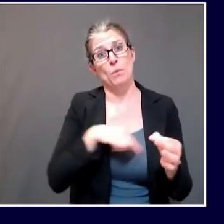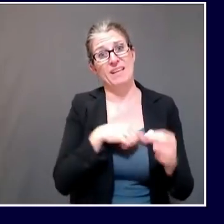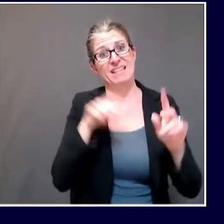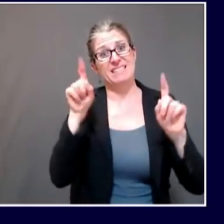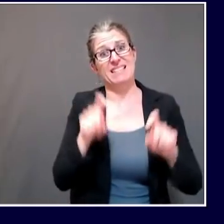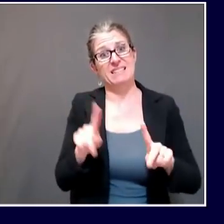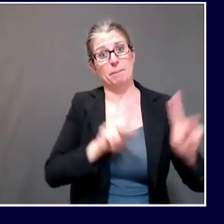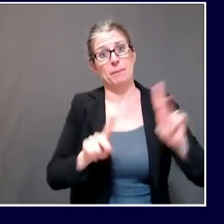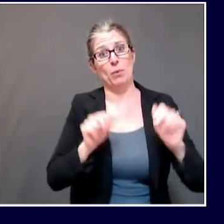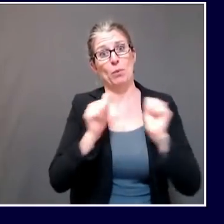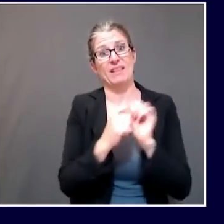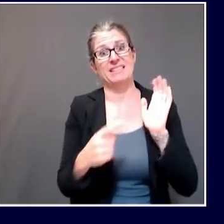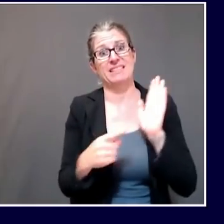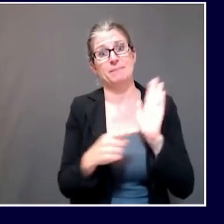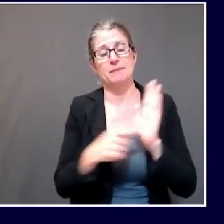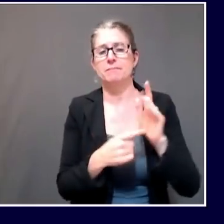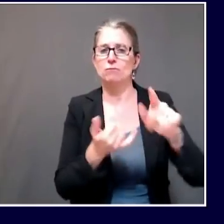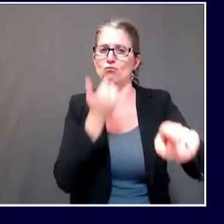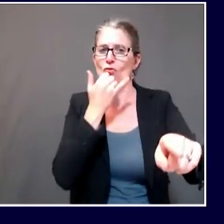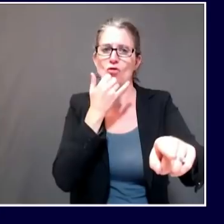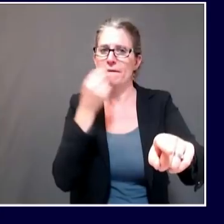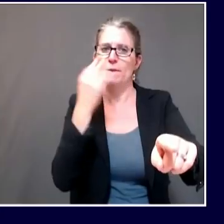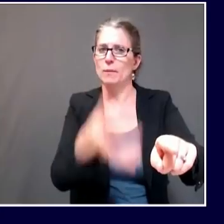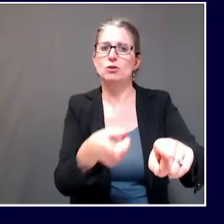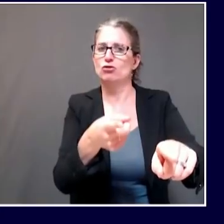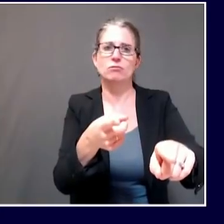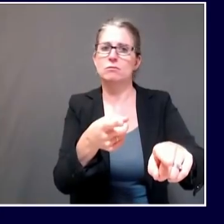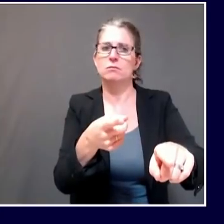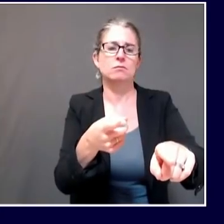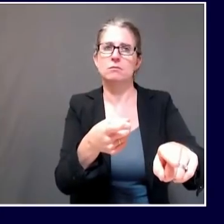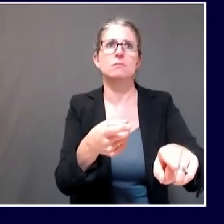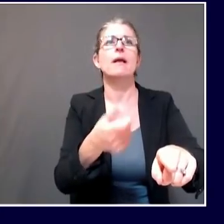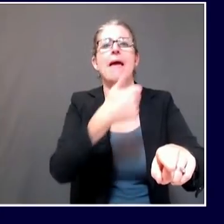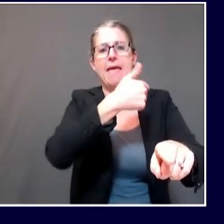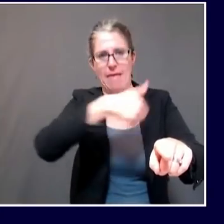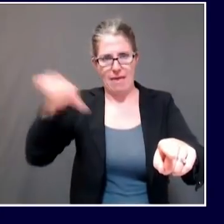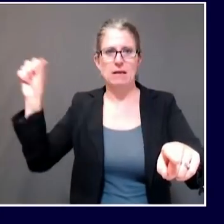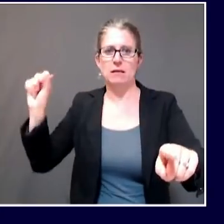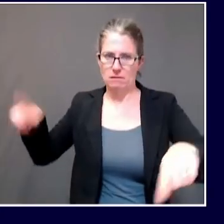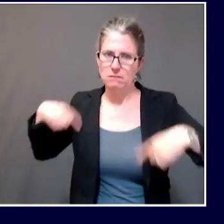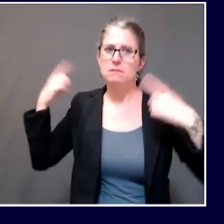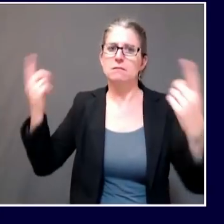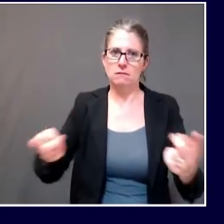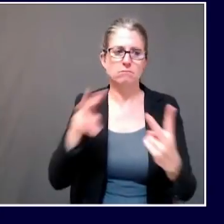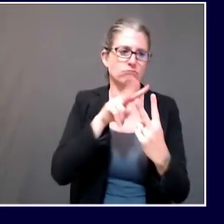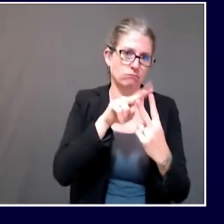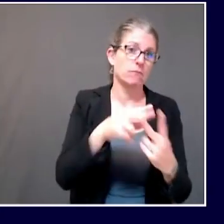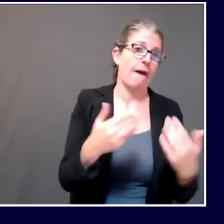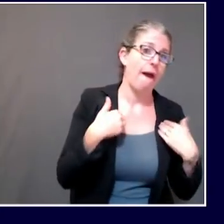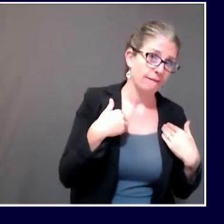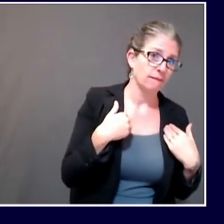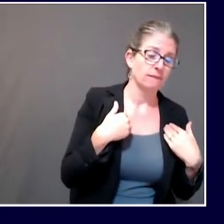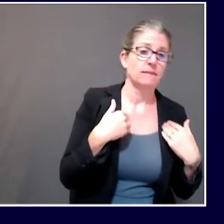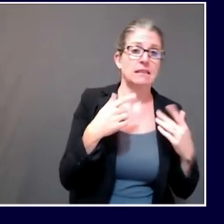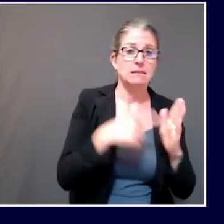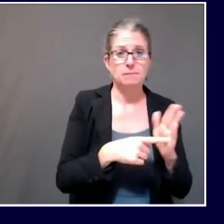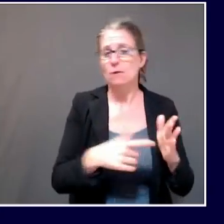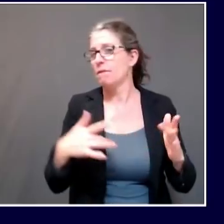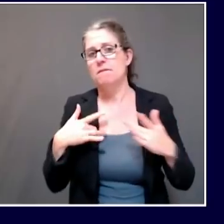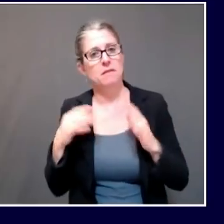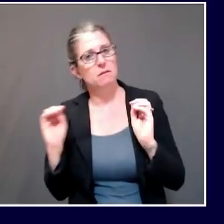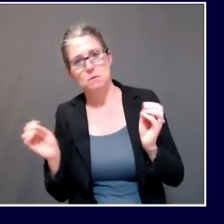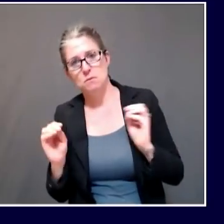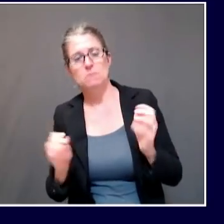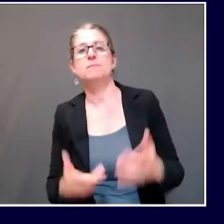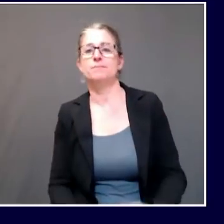now recommended testing for asymptomatic individuals as well. Thank you for that clarification. I'm going to